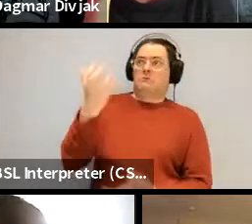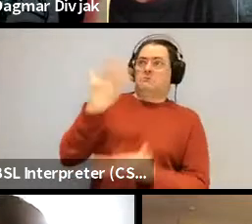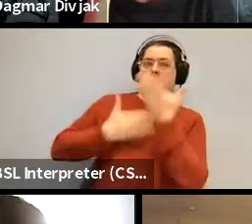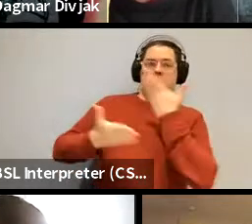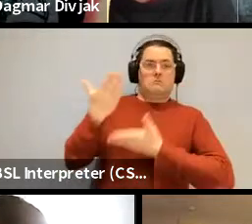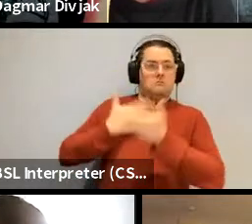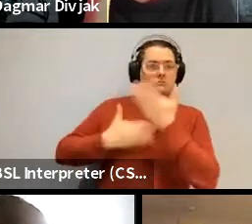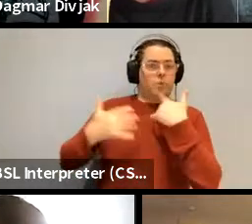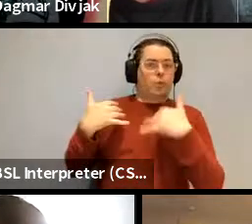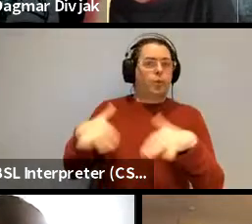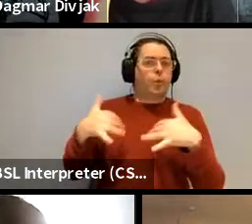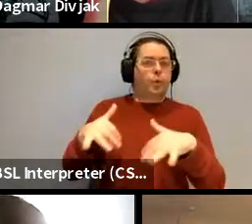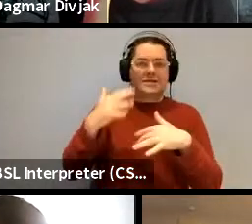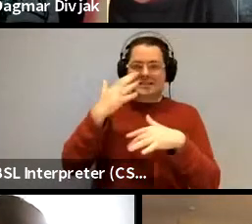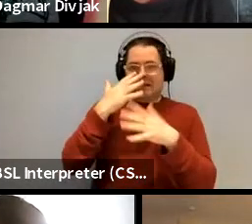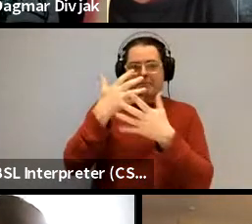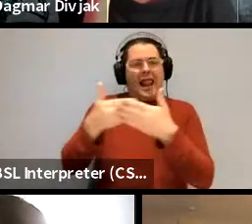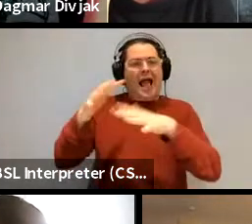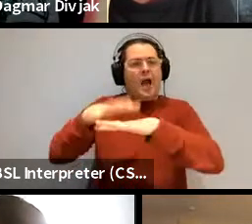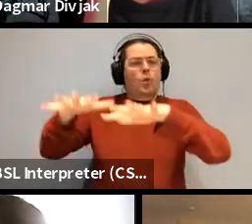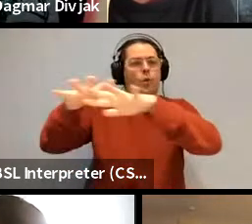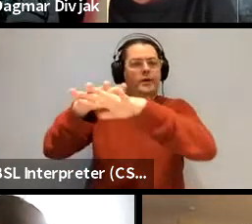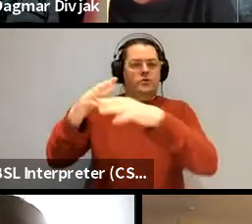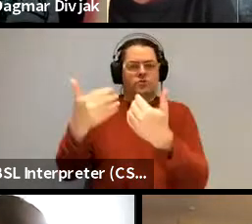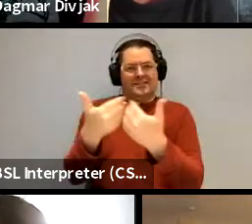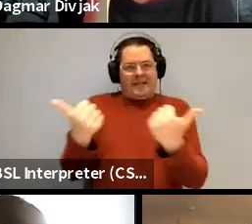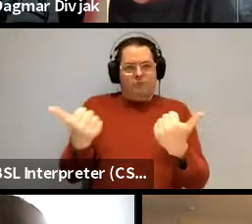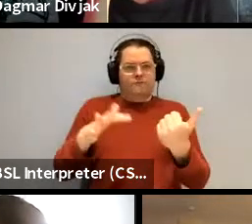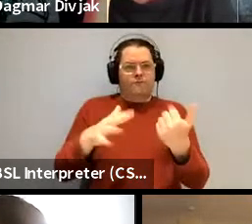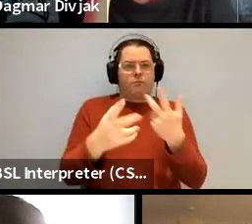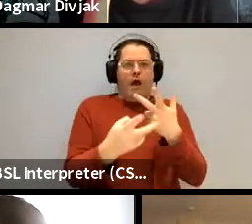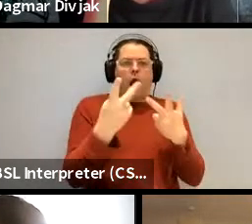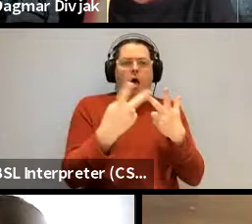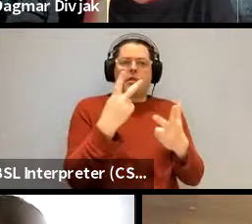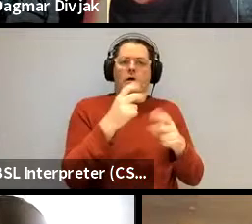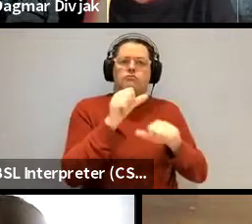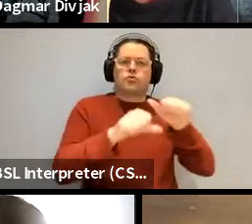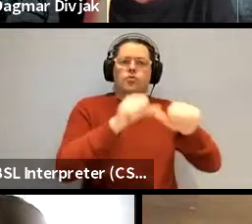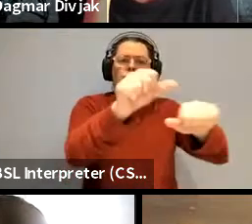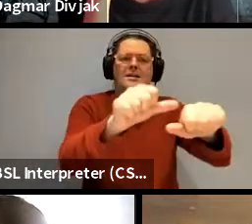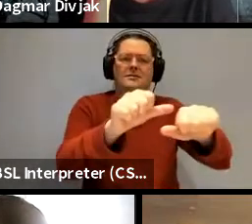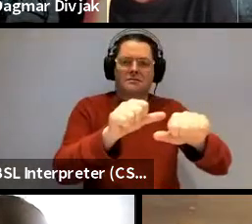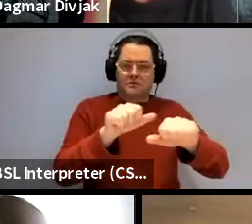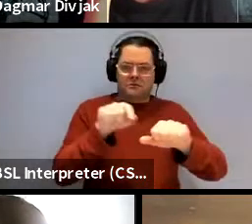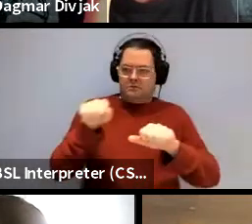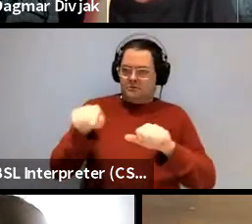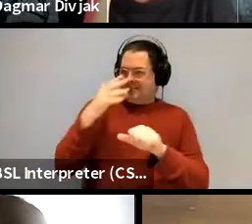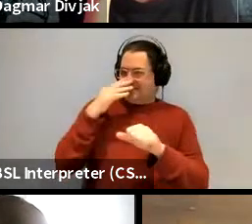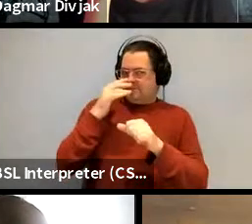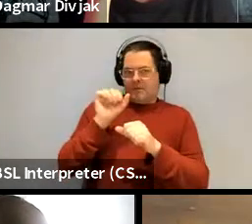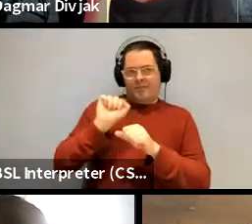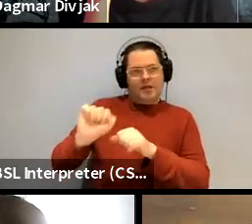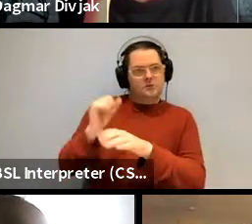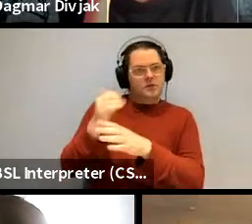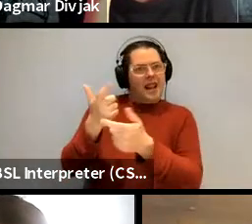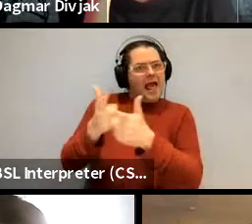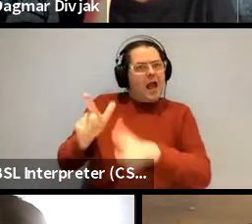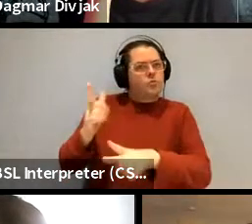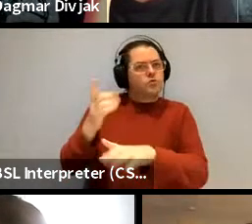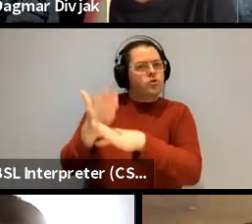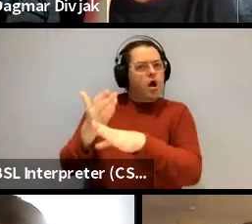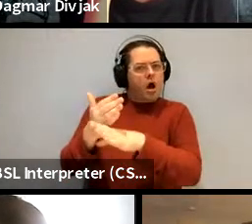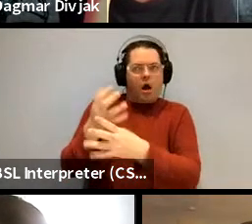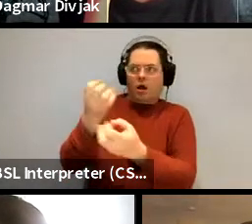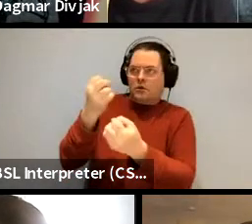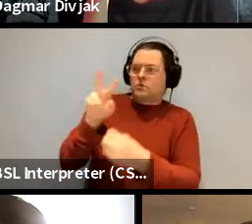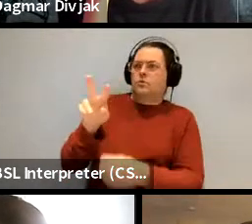distinct the language network is in every you know in every person from every from any other task you can make up it's kind